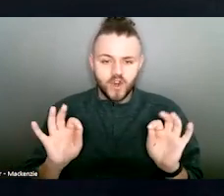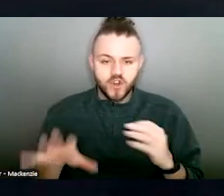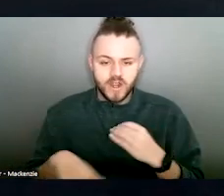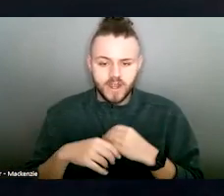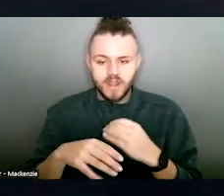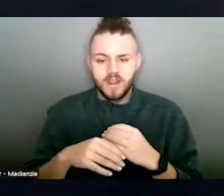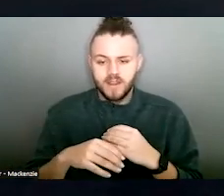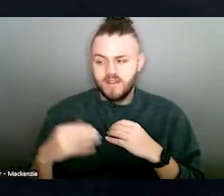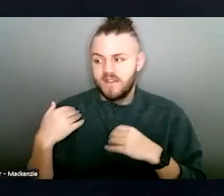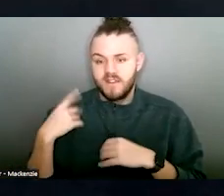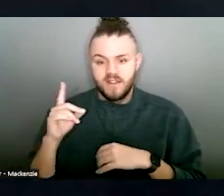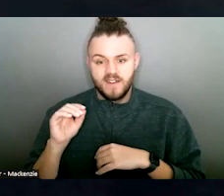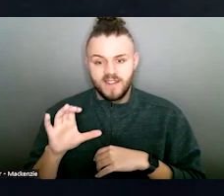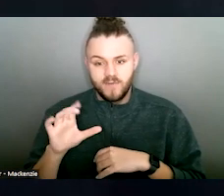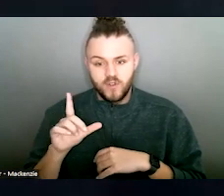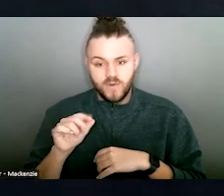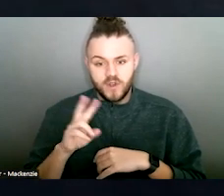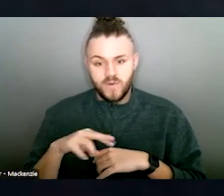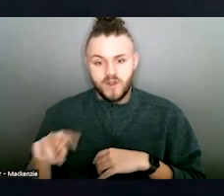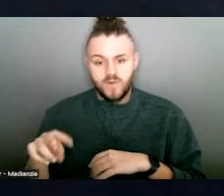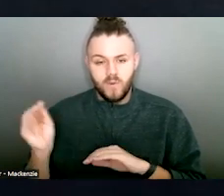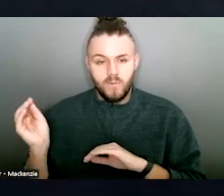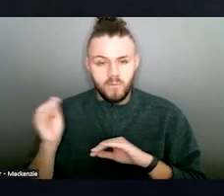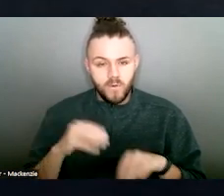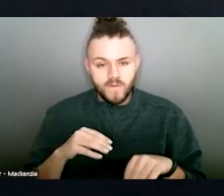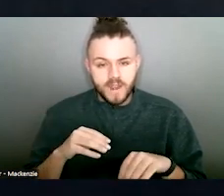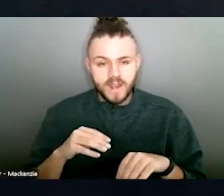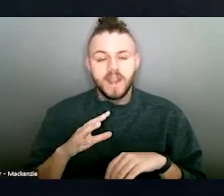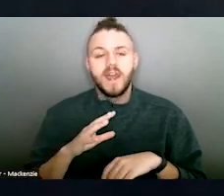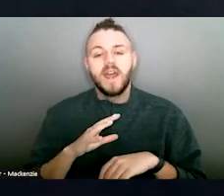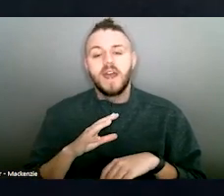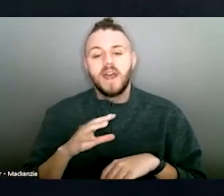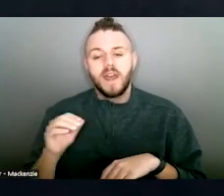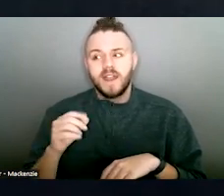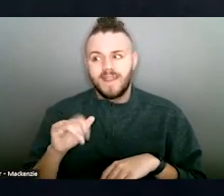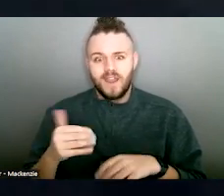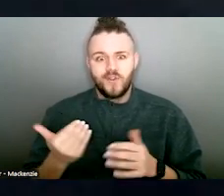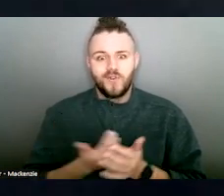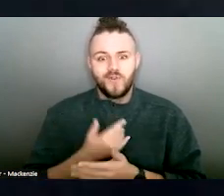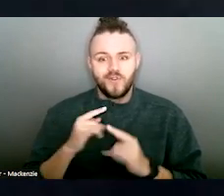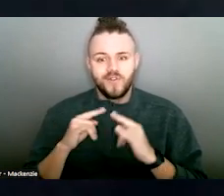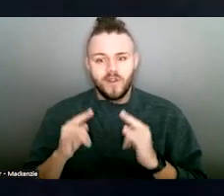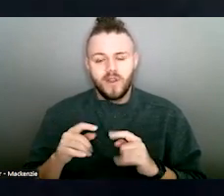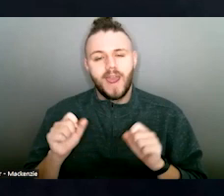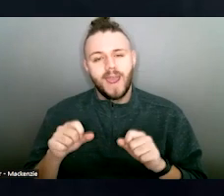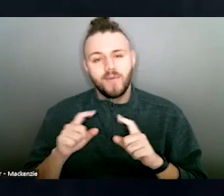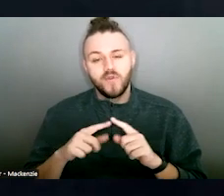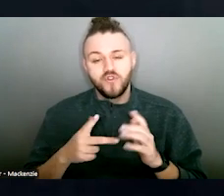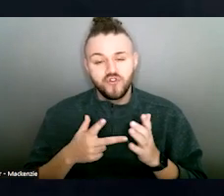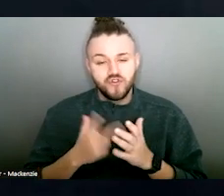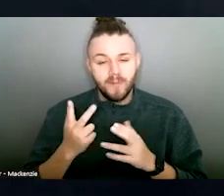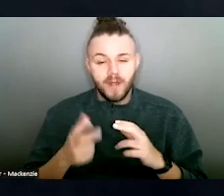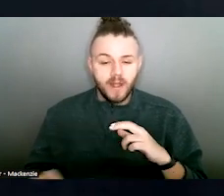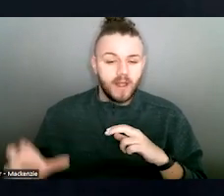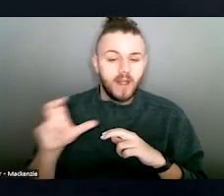December of 2022, we moved in, and because of this brand-new shelter, we'll be able to triple the number